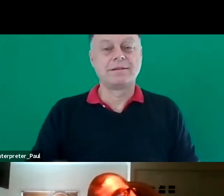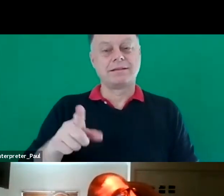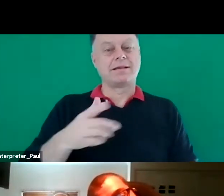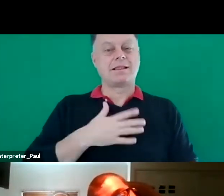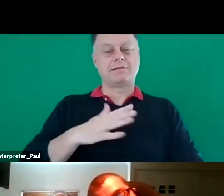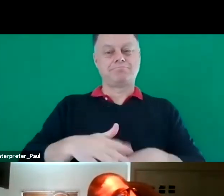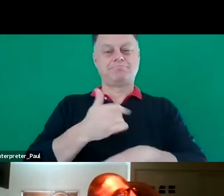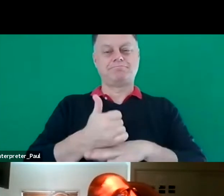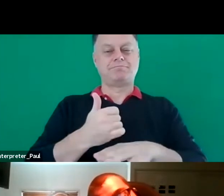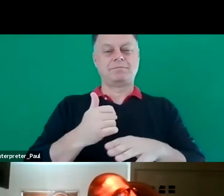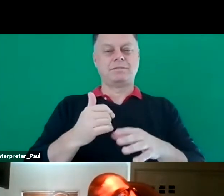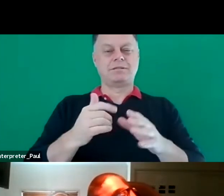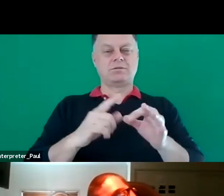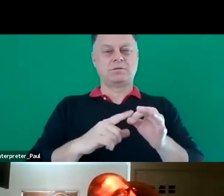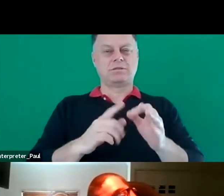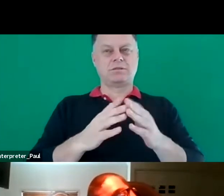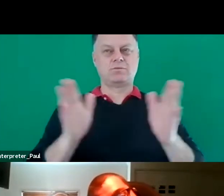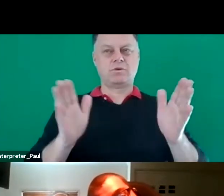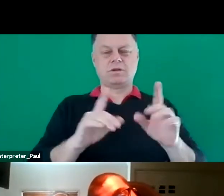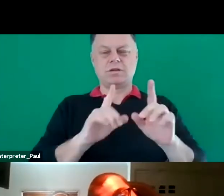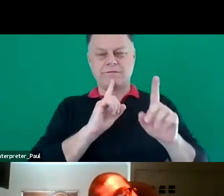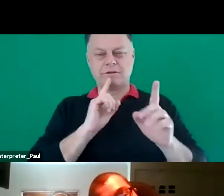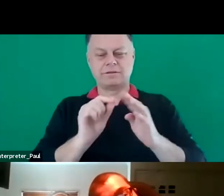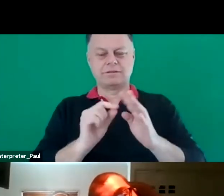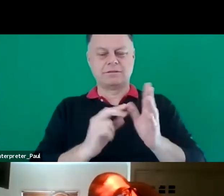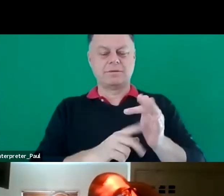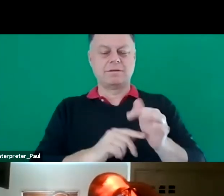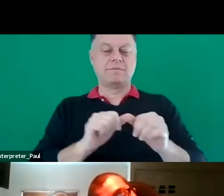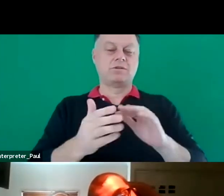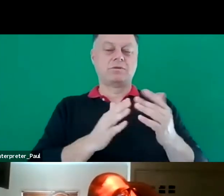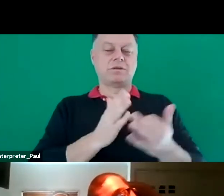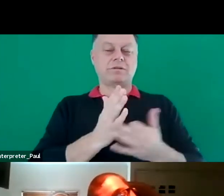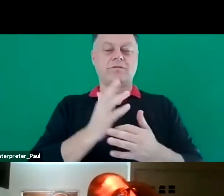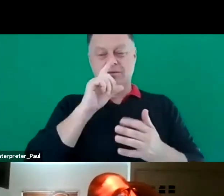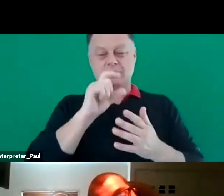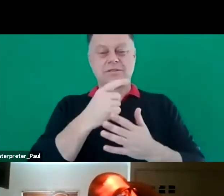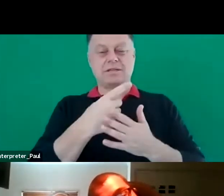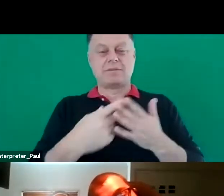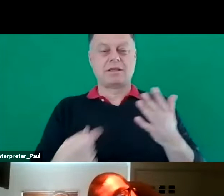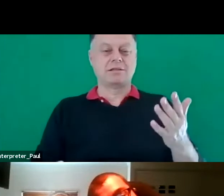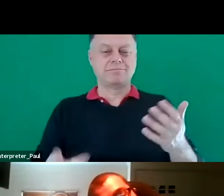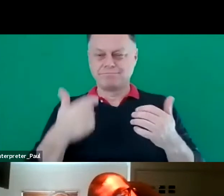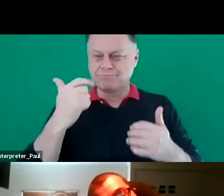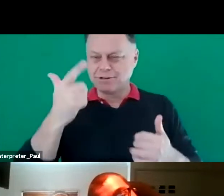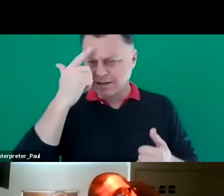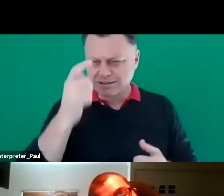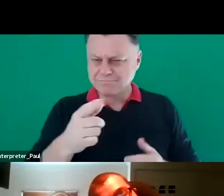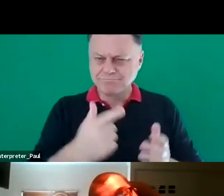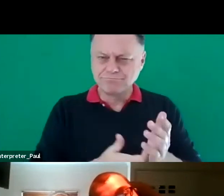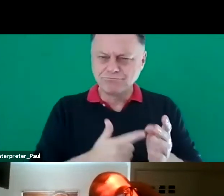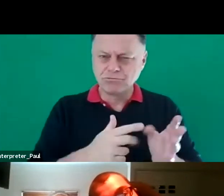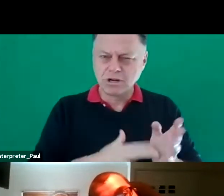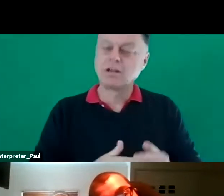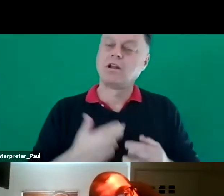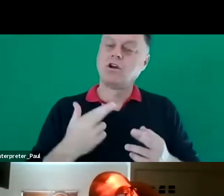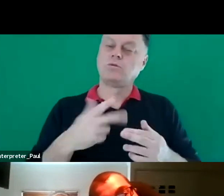form a statewide advisory panel for better community access for people with disabilities. What a great idea, Ryan, and I hope